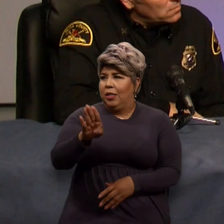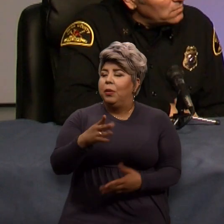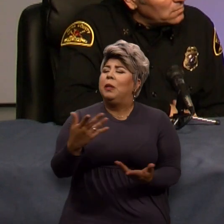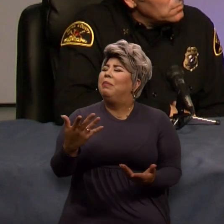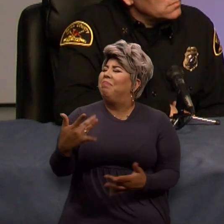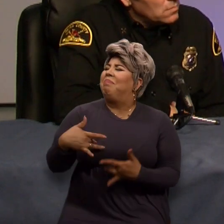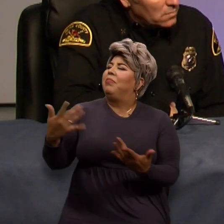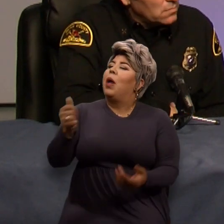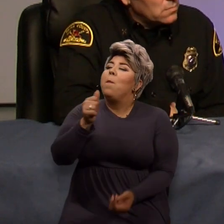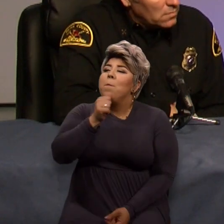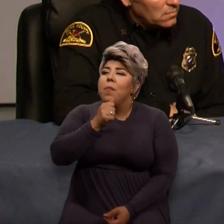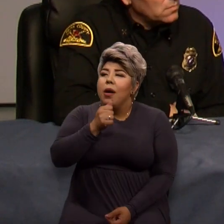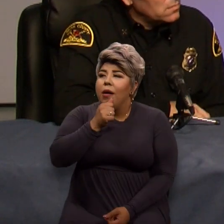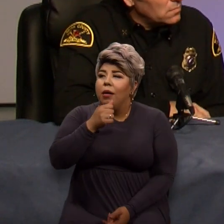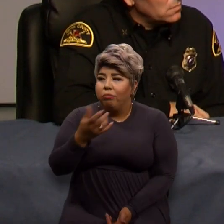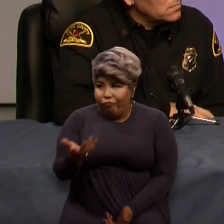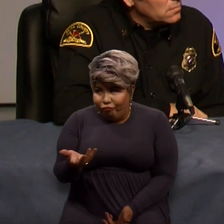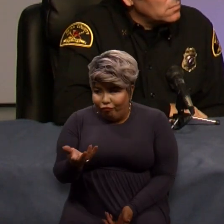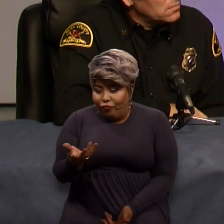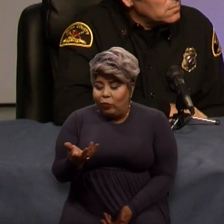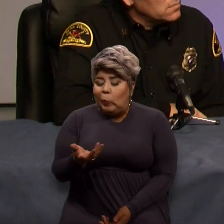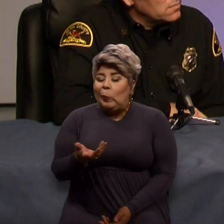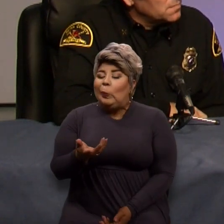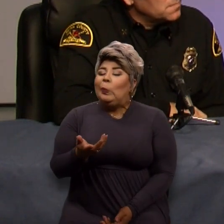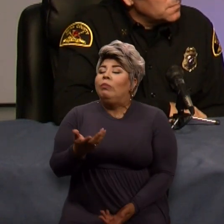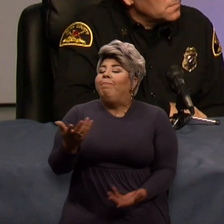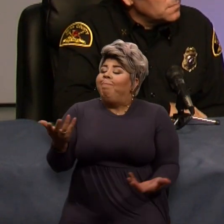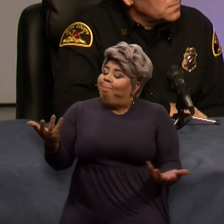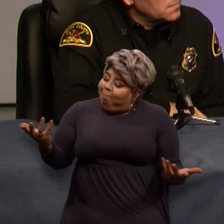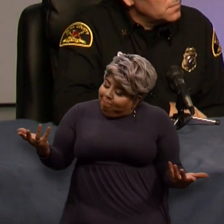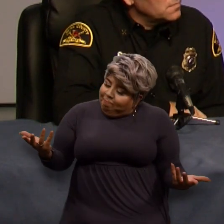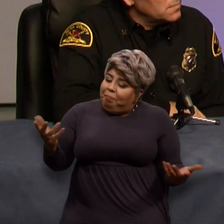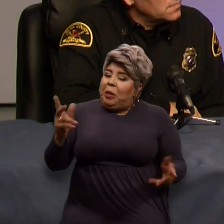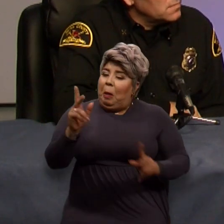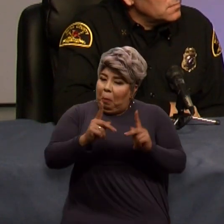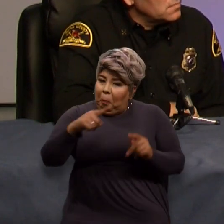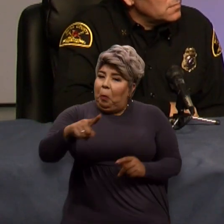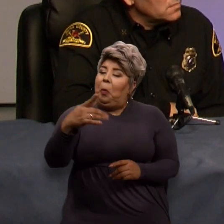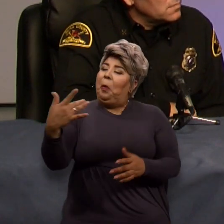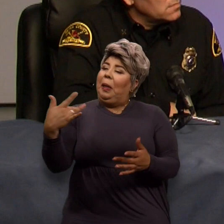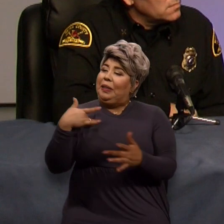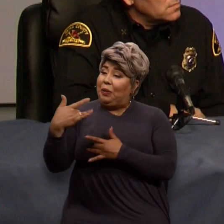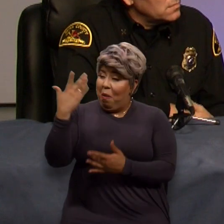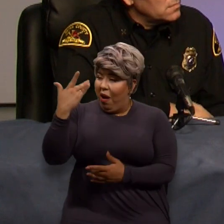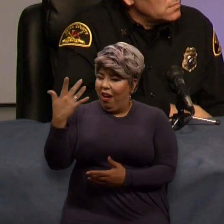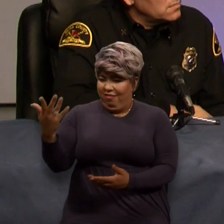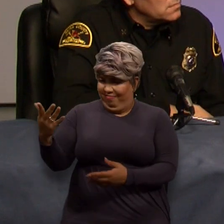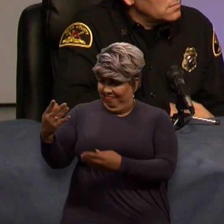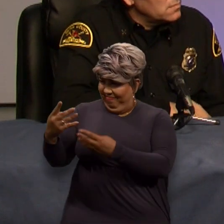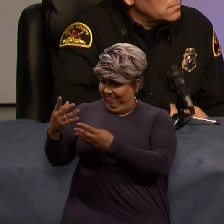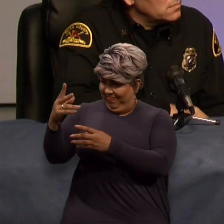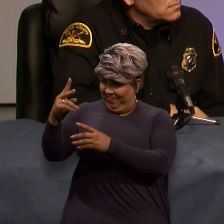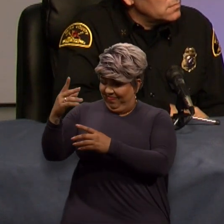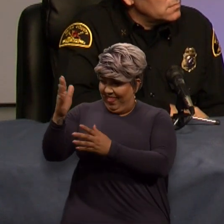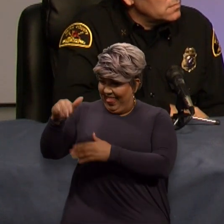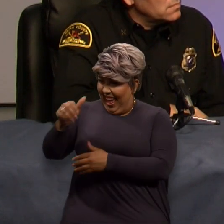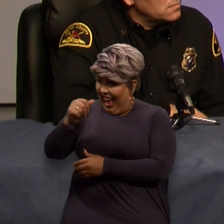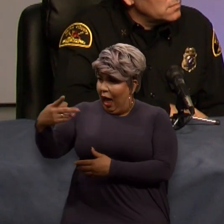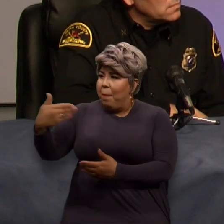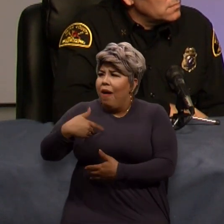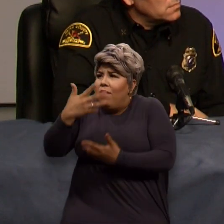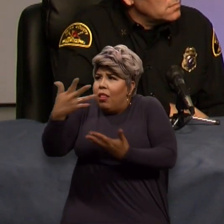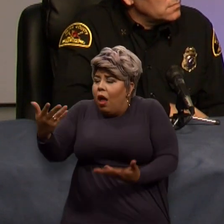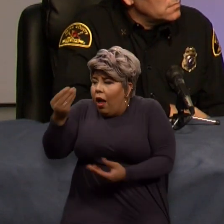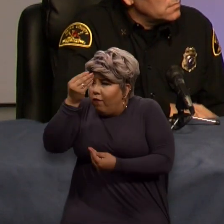privacy of this because, you know, there's a lot of questions on these fields. And sometimes we don't want this information